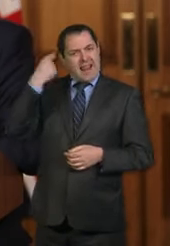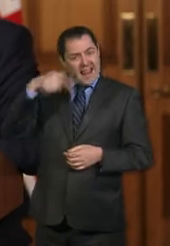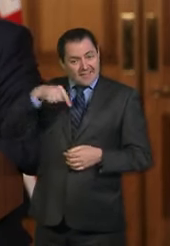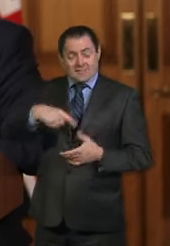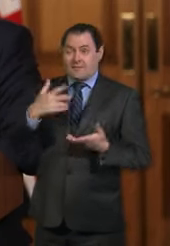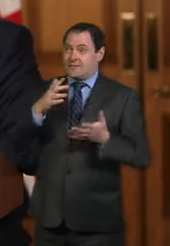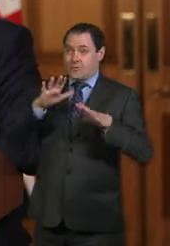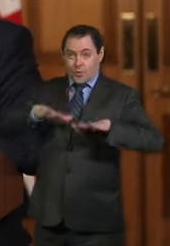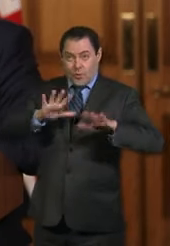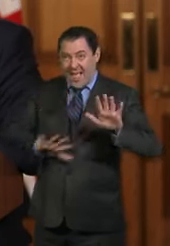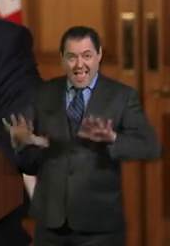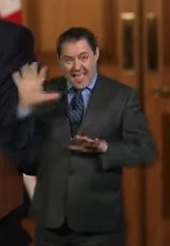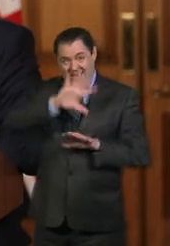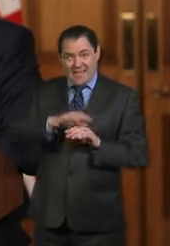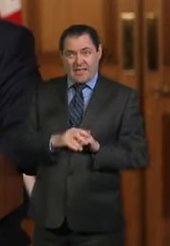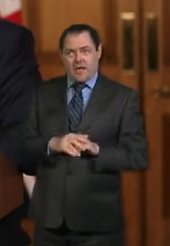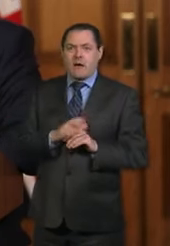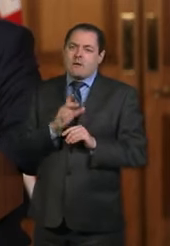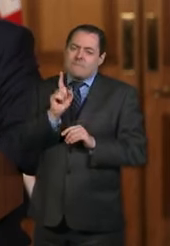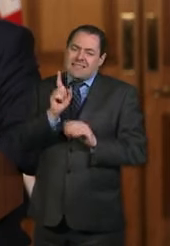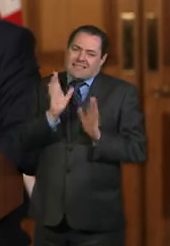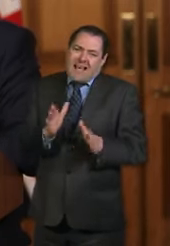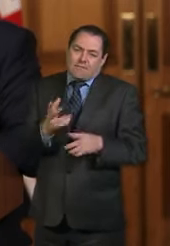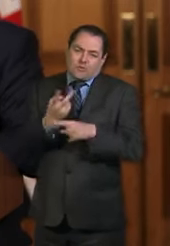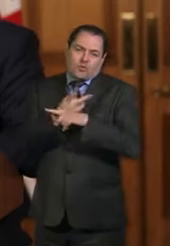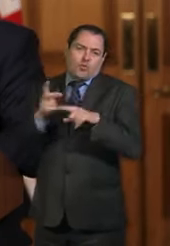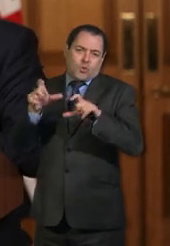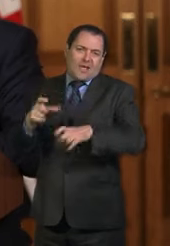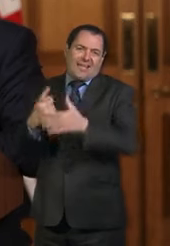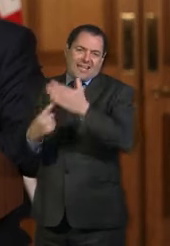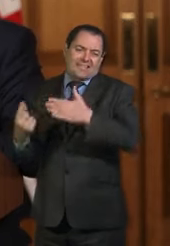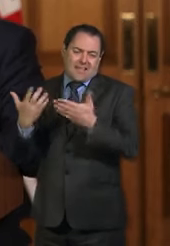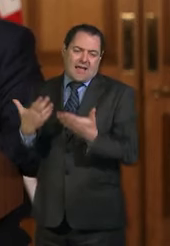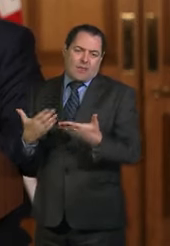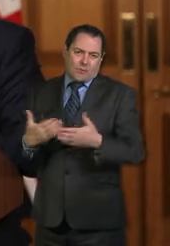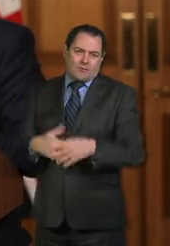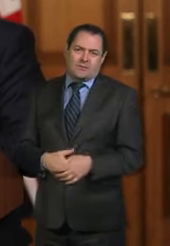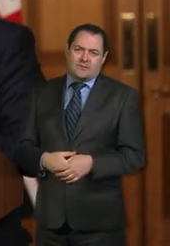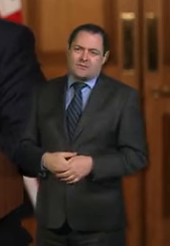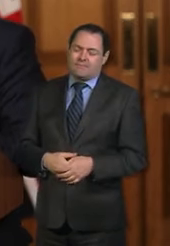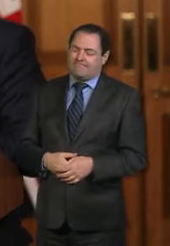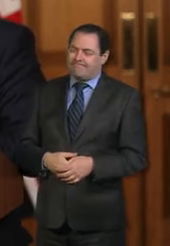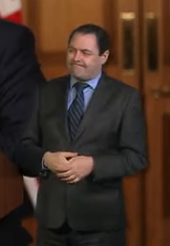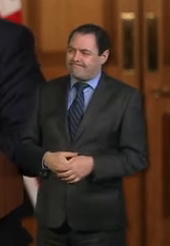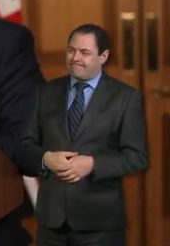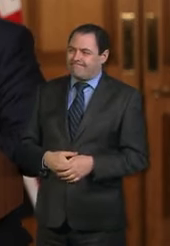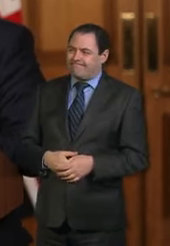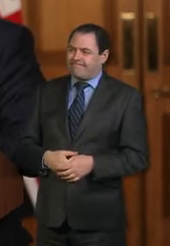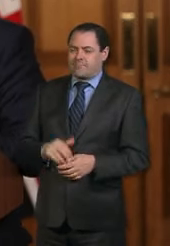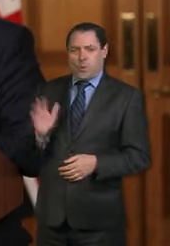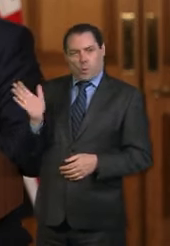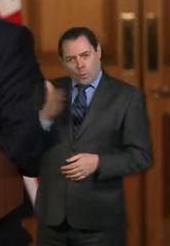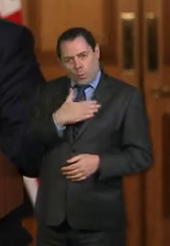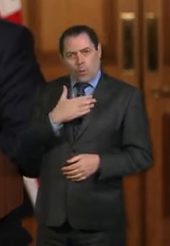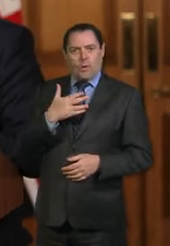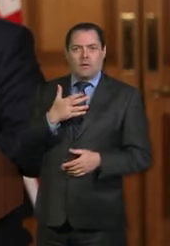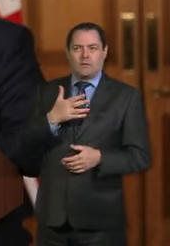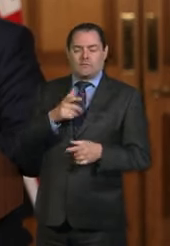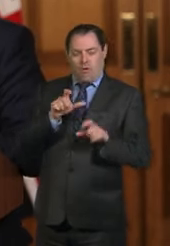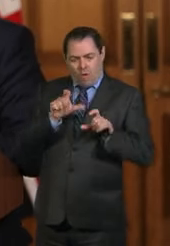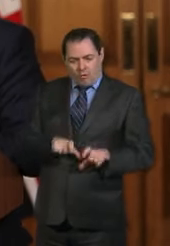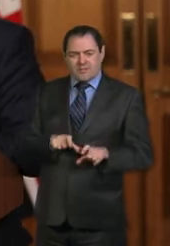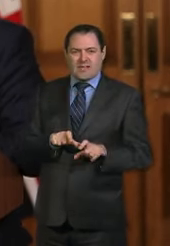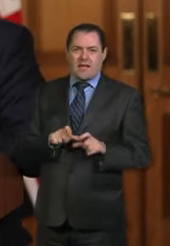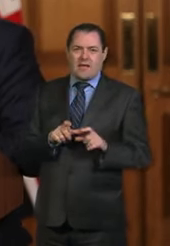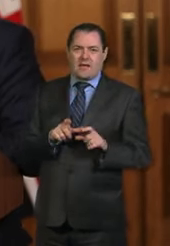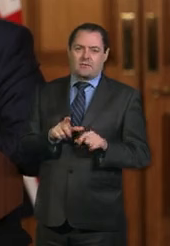quarantine and I don't believe that that is, you know, everybody's been in lockdown for a long time. It's